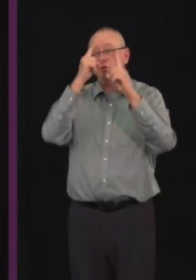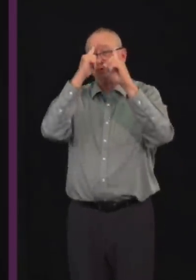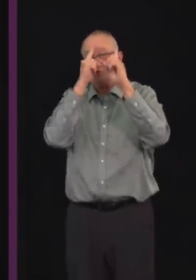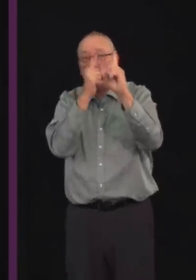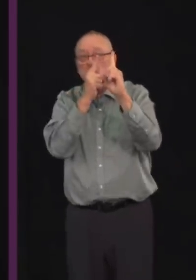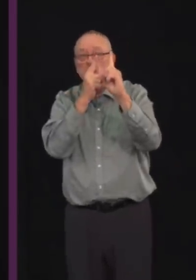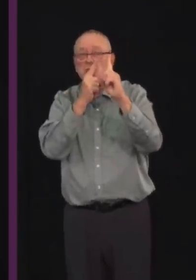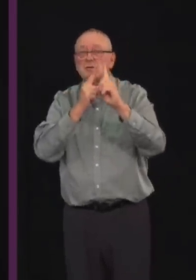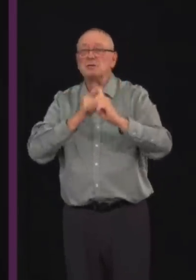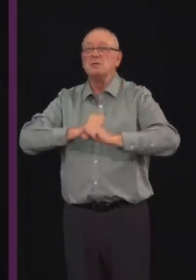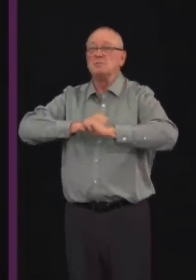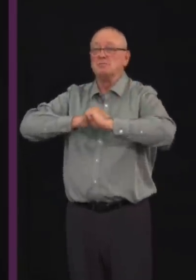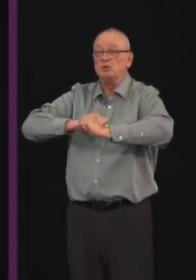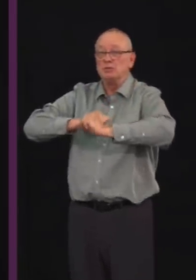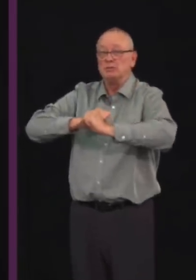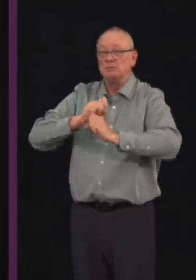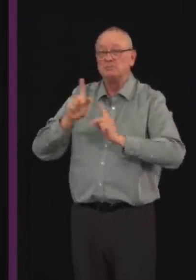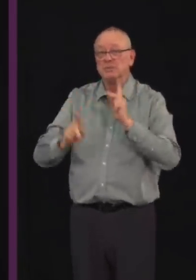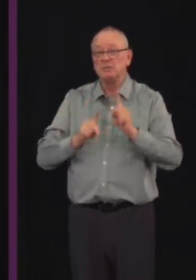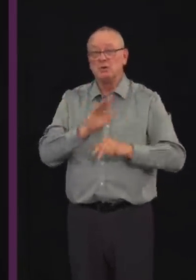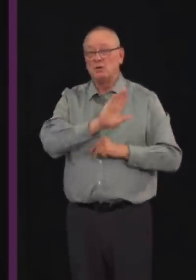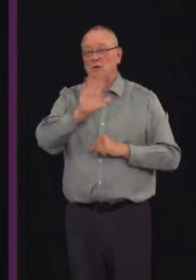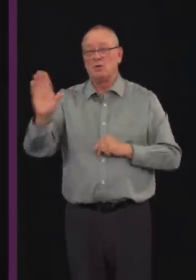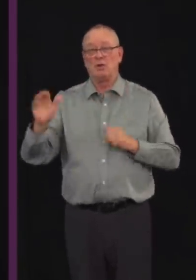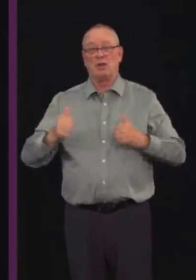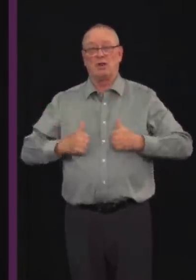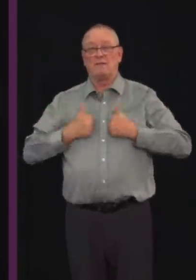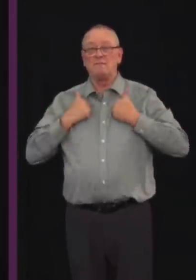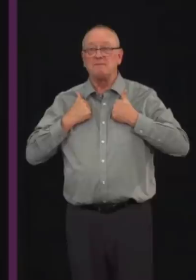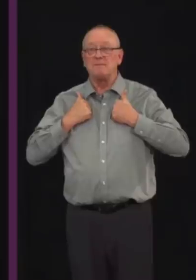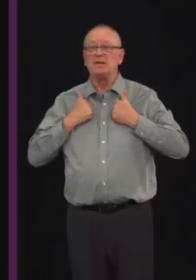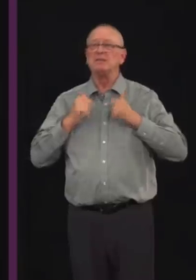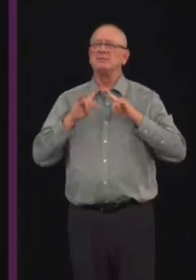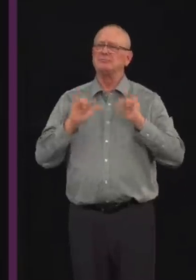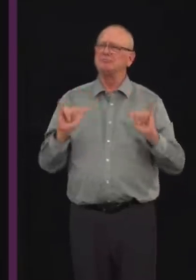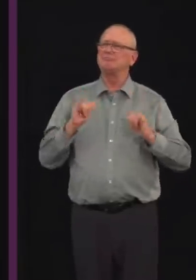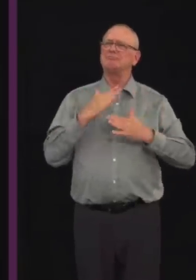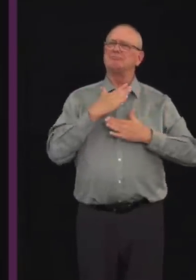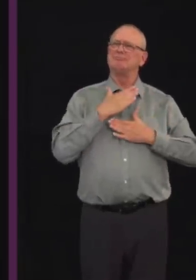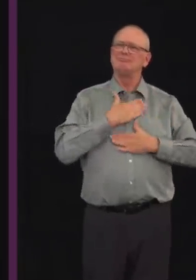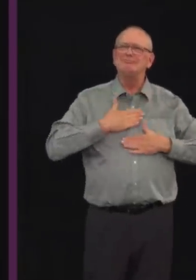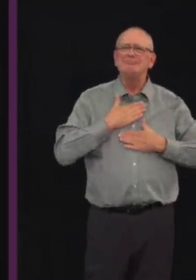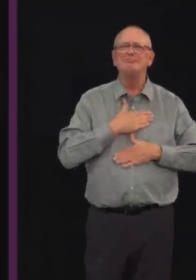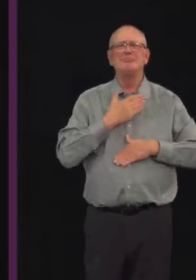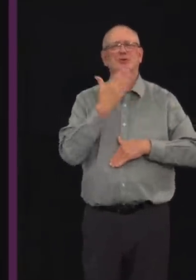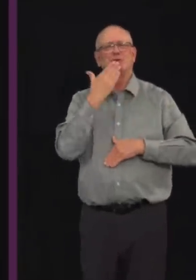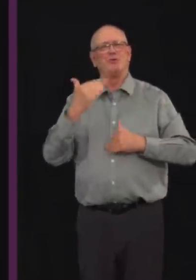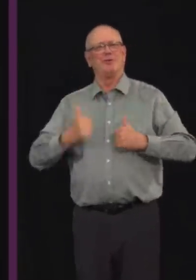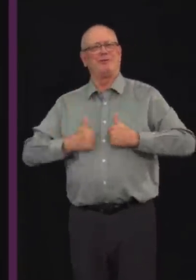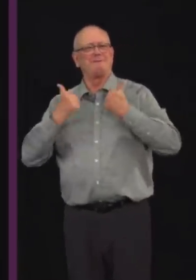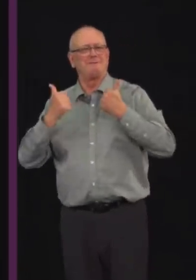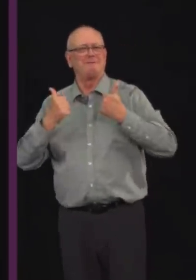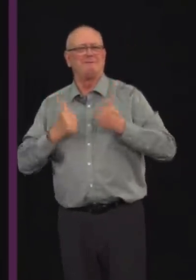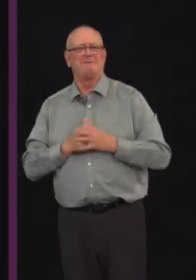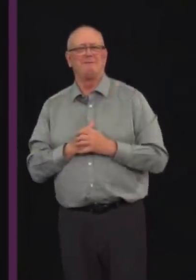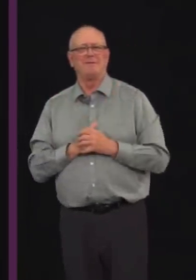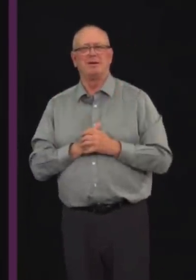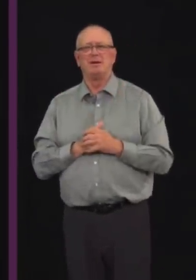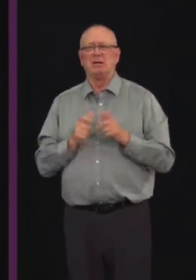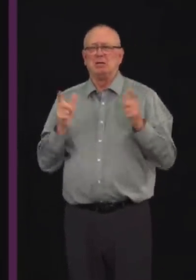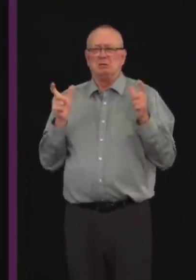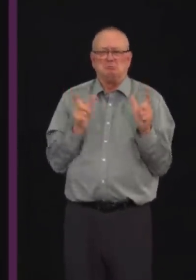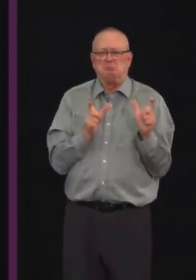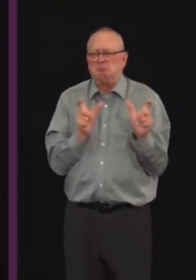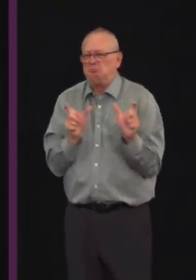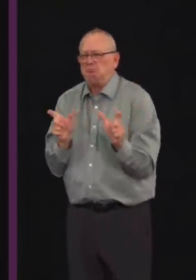livelihoods. The restrictions we had to impose to contain COVID had real impacts on both lives and livelihoods.